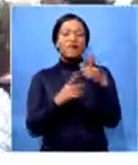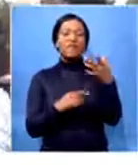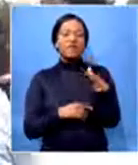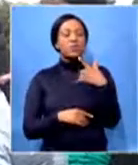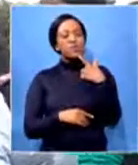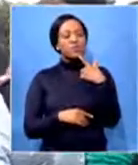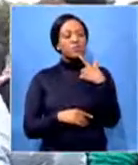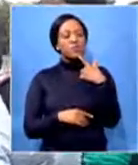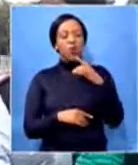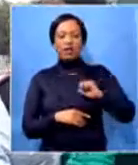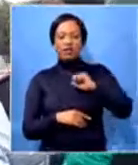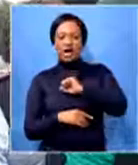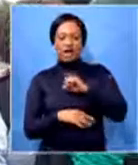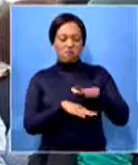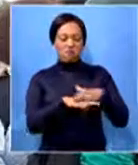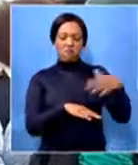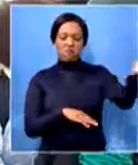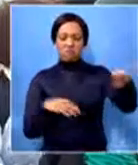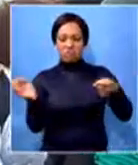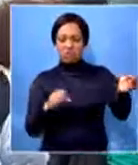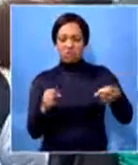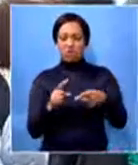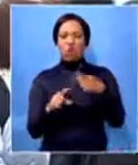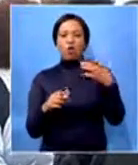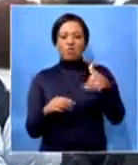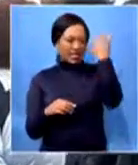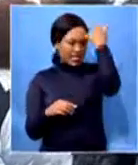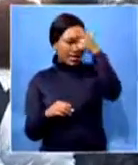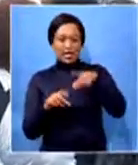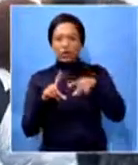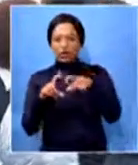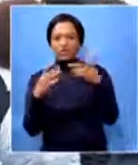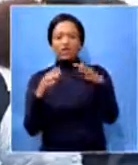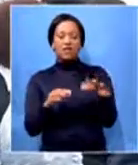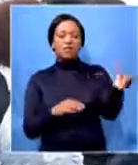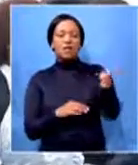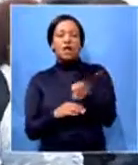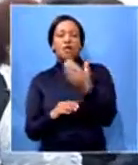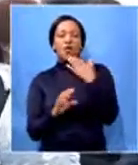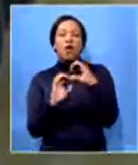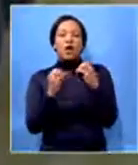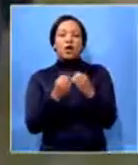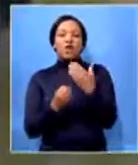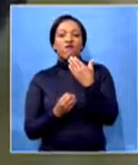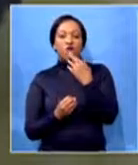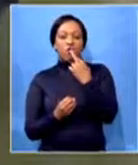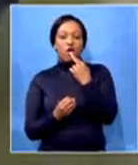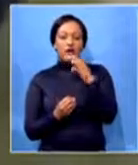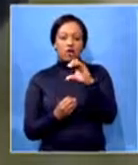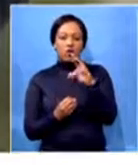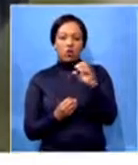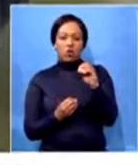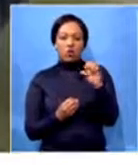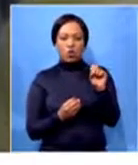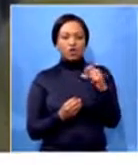staff complement. Screeners and tracers were hired through the Red Cross Society with a monthly stipend of over 3,000 rand,